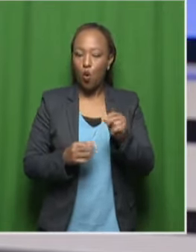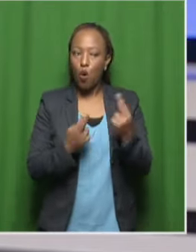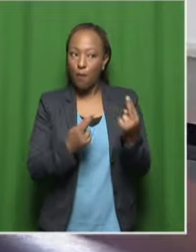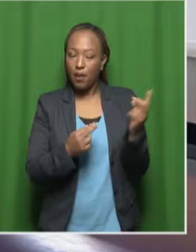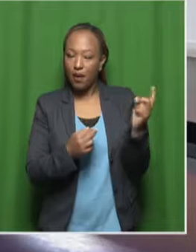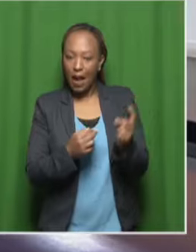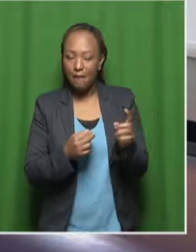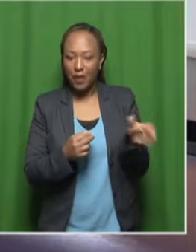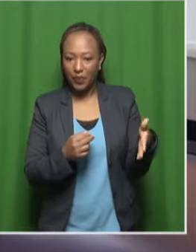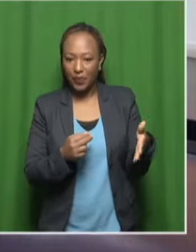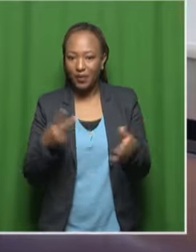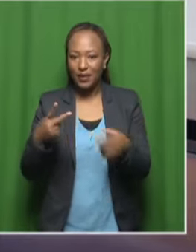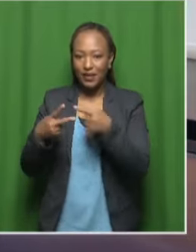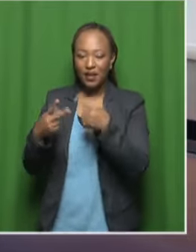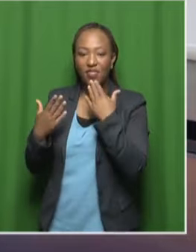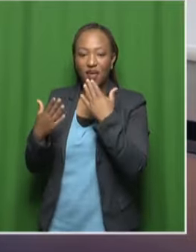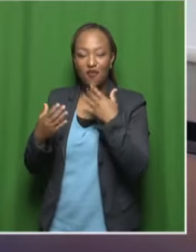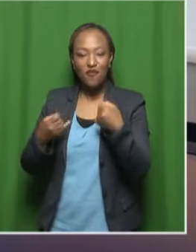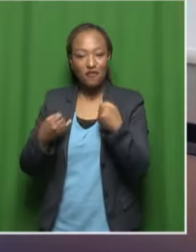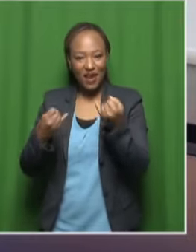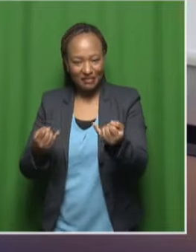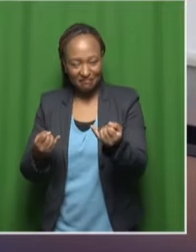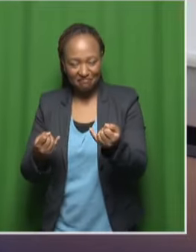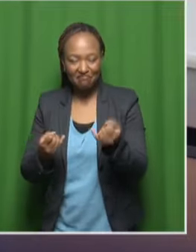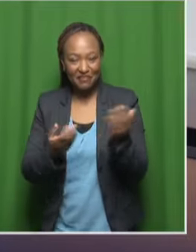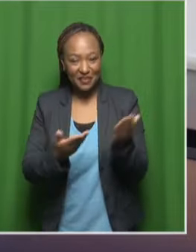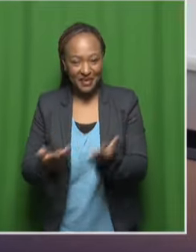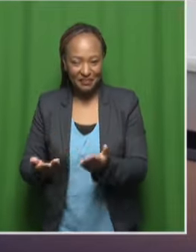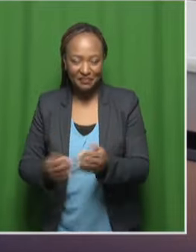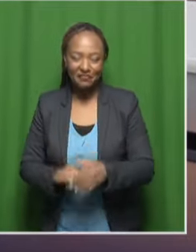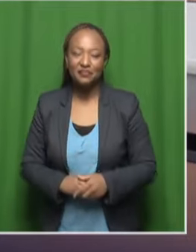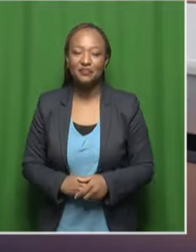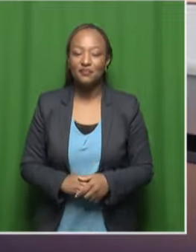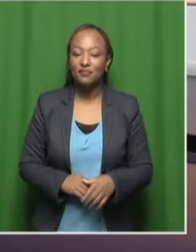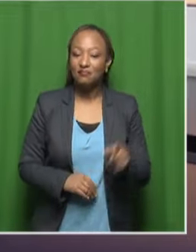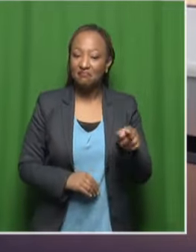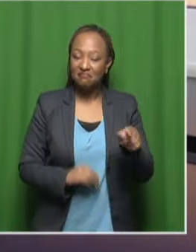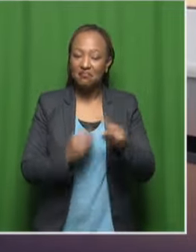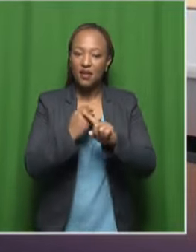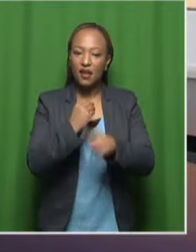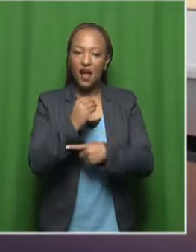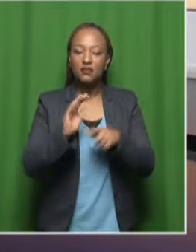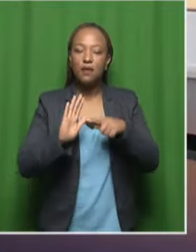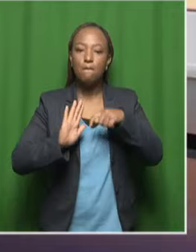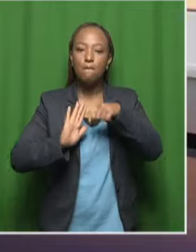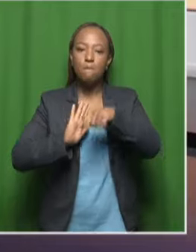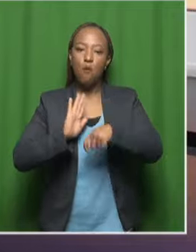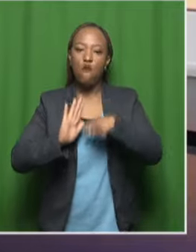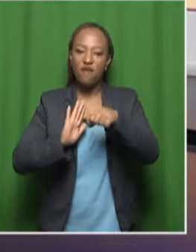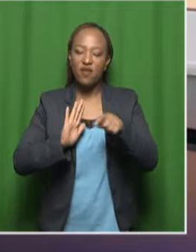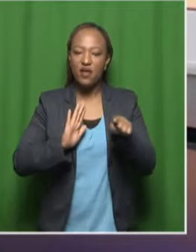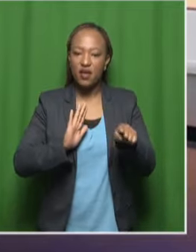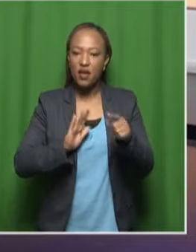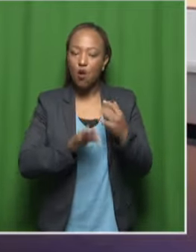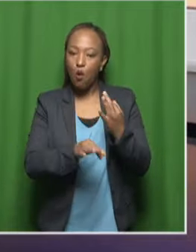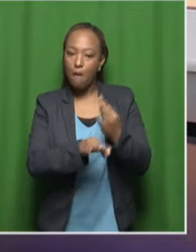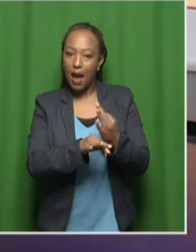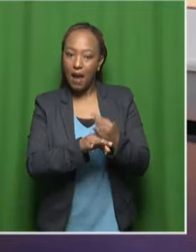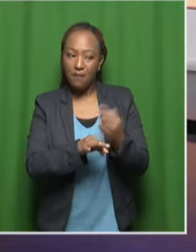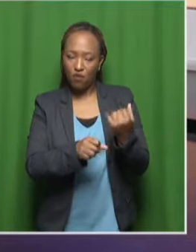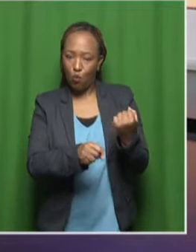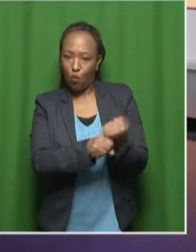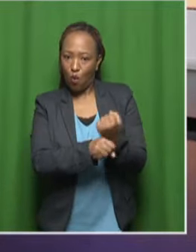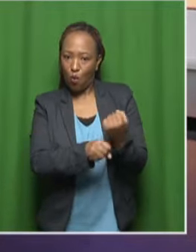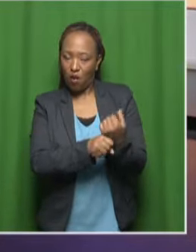Thanks for having us, man. Thanks for having us. It's an absolute pleasure. Lely, I'm going to start with you. This is probably the last movie that Obobab Timi Kobulana worked on. Share with us the